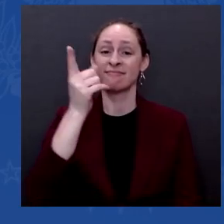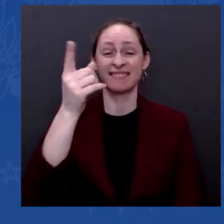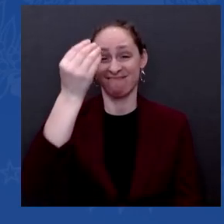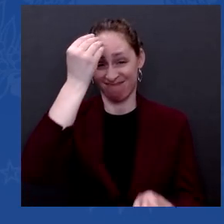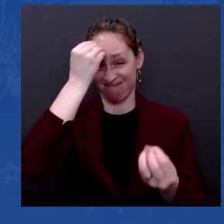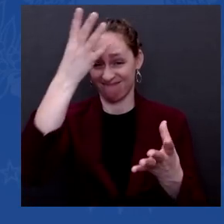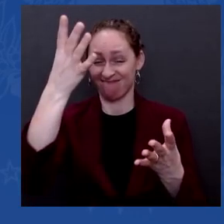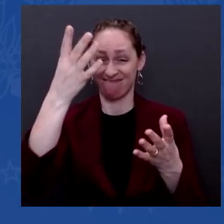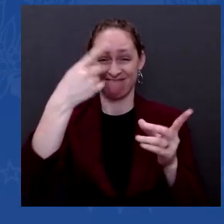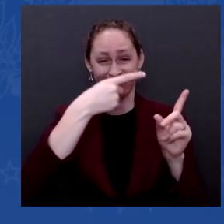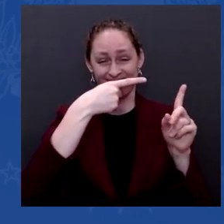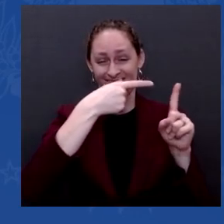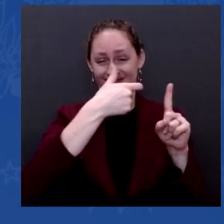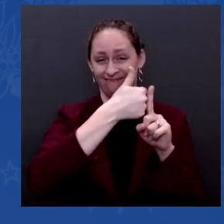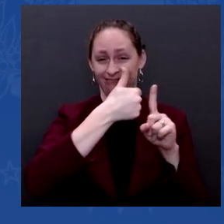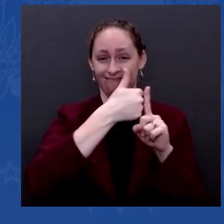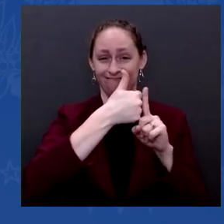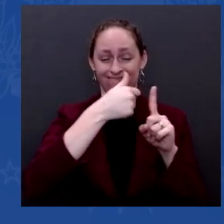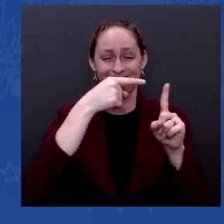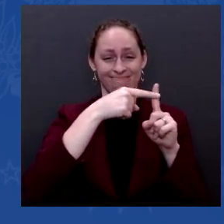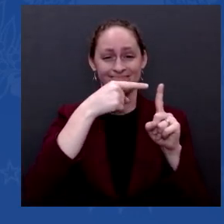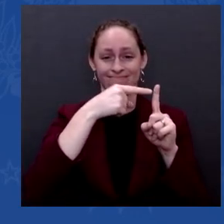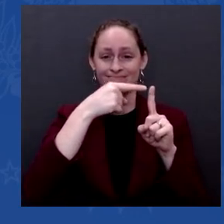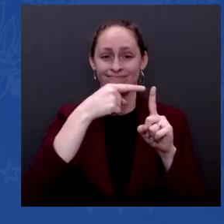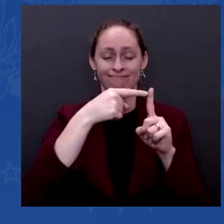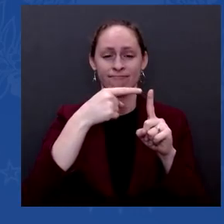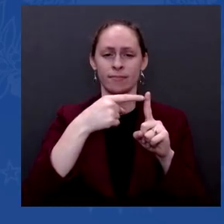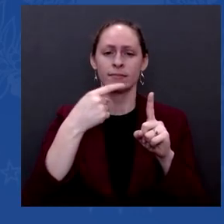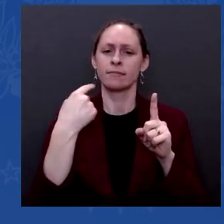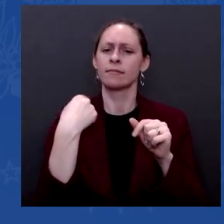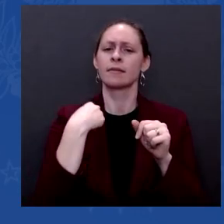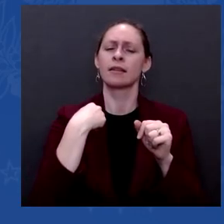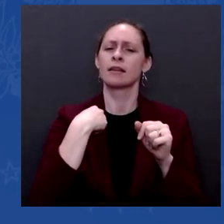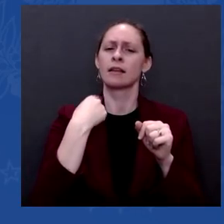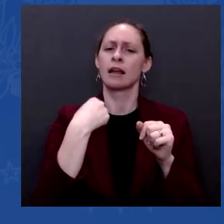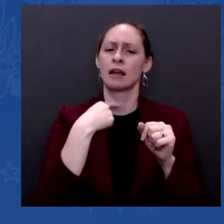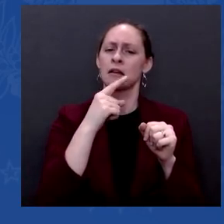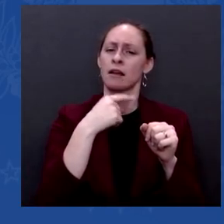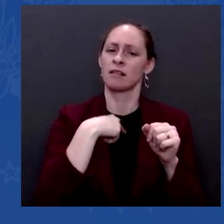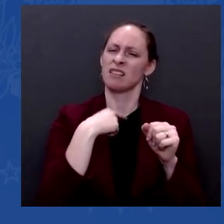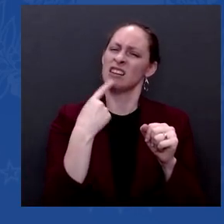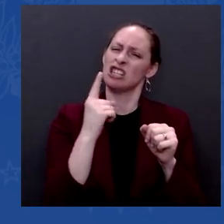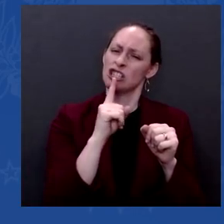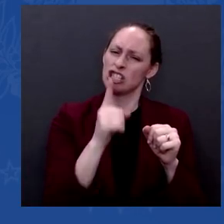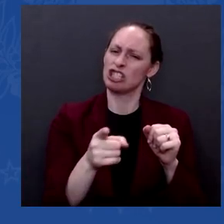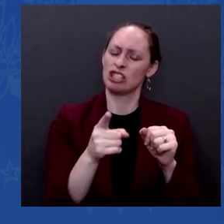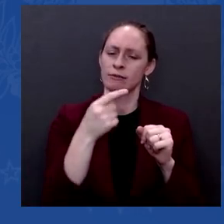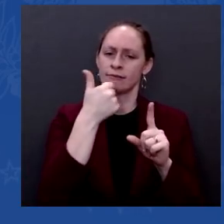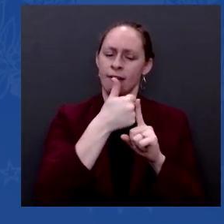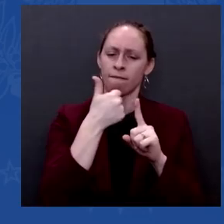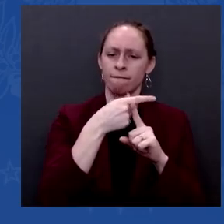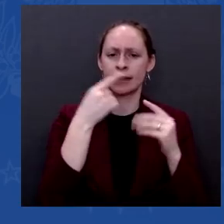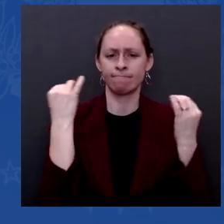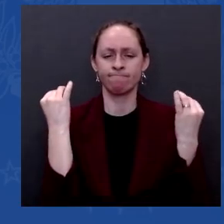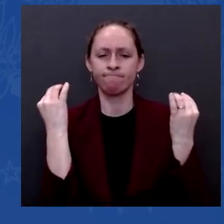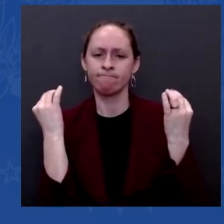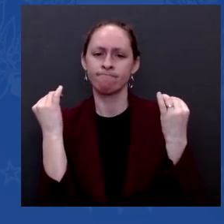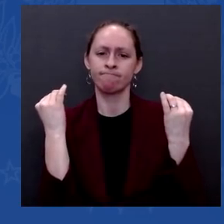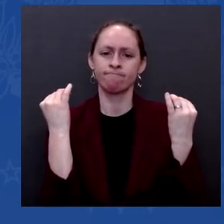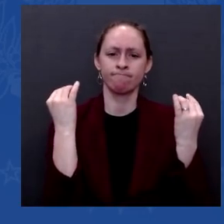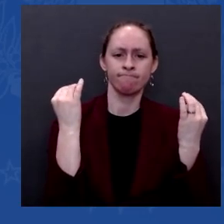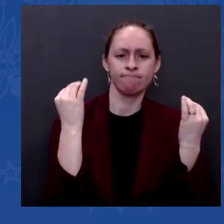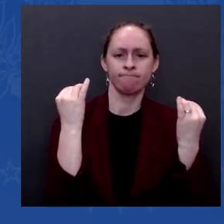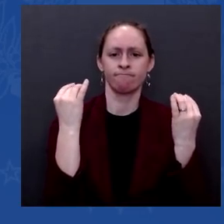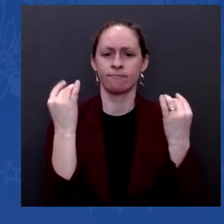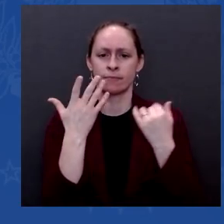believe he's calculating what the immediate short-term and the near-term and the long